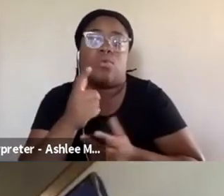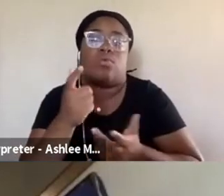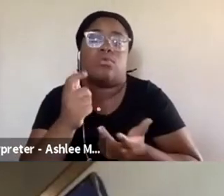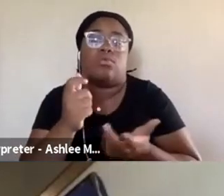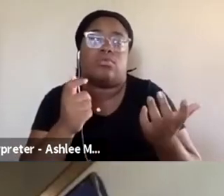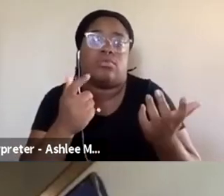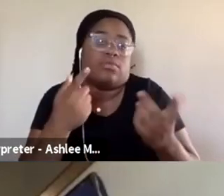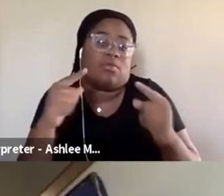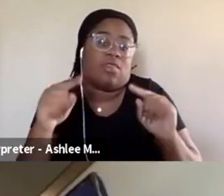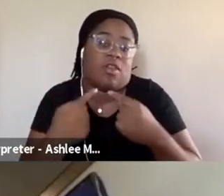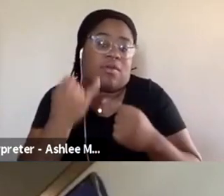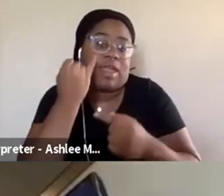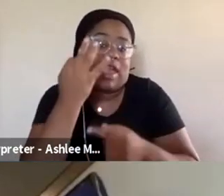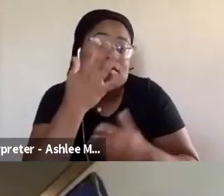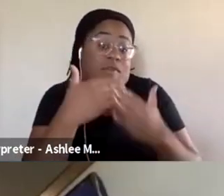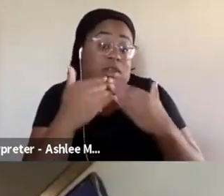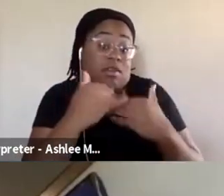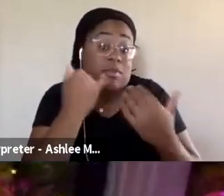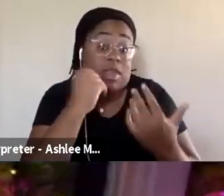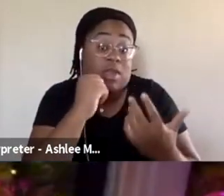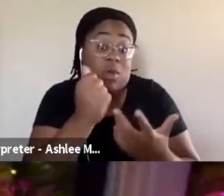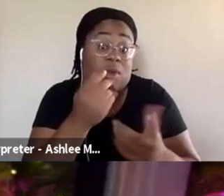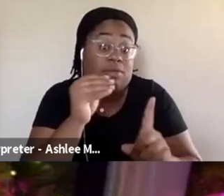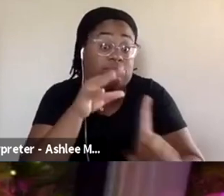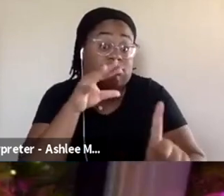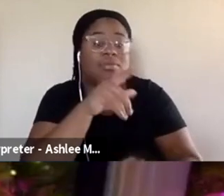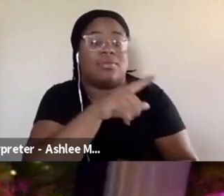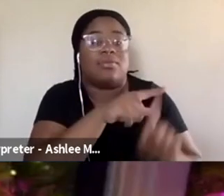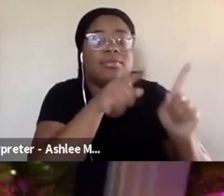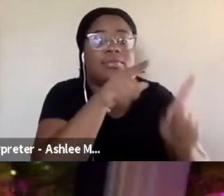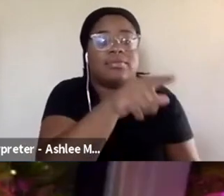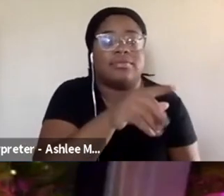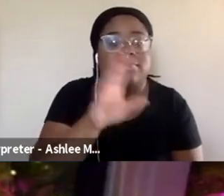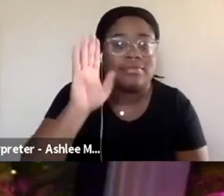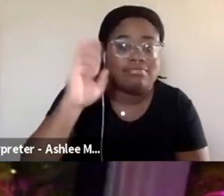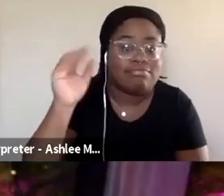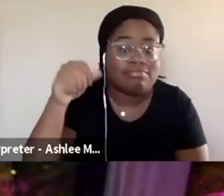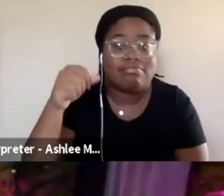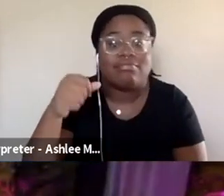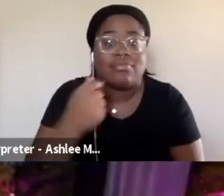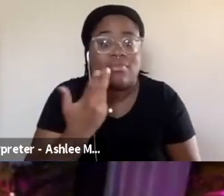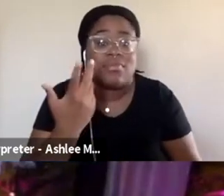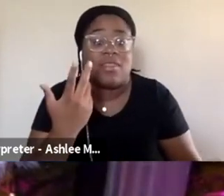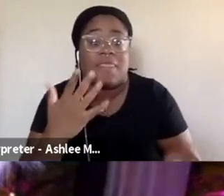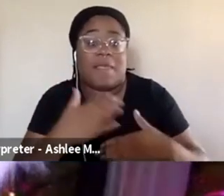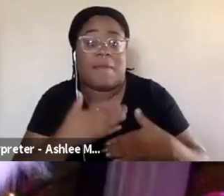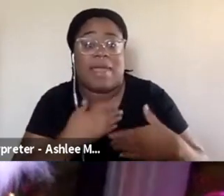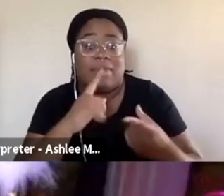kinds of harms. If you feel comfortable doing that. I don't know. Yeah, no, as the recipient of several, I'm happy to.